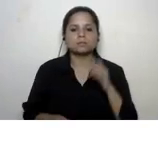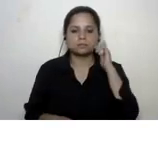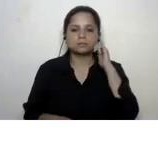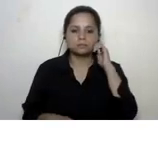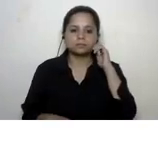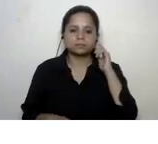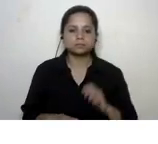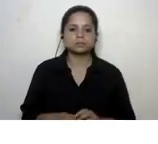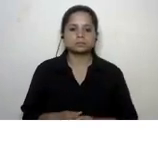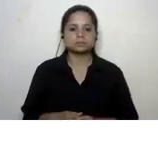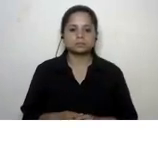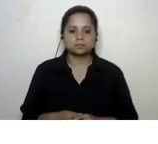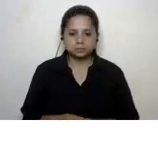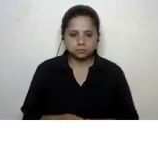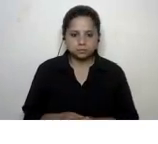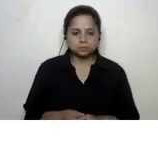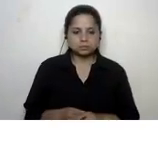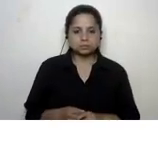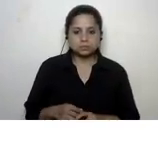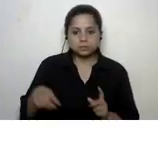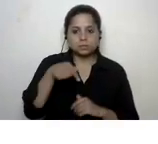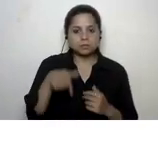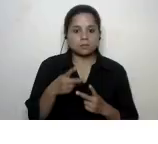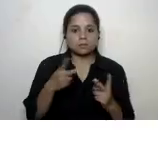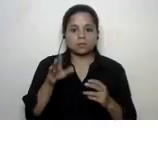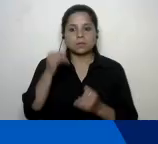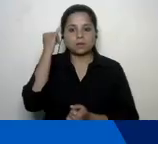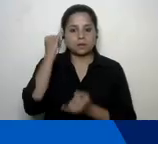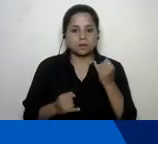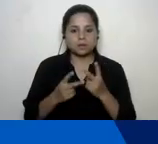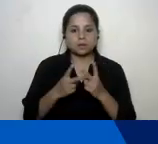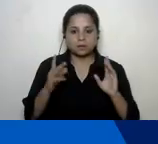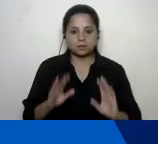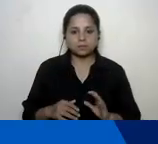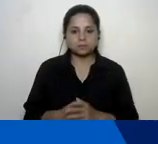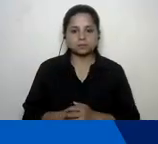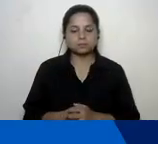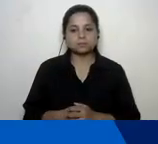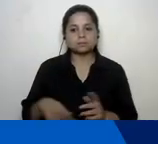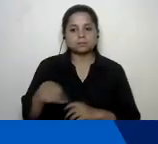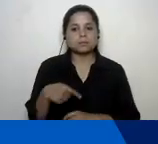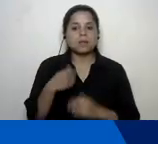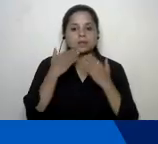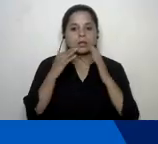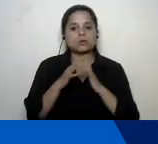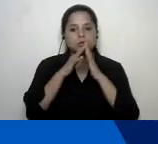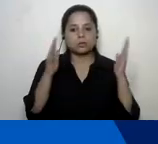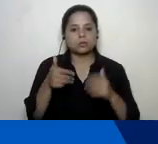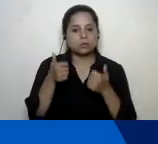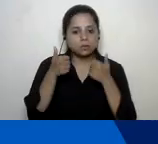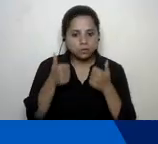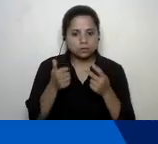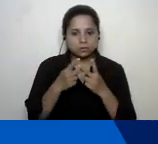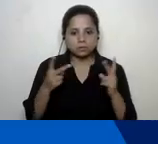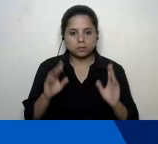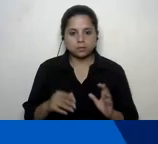okay i think this brings us to the end of the presentation thank you very much for being a great audience